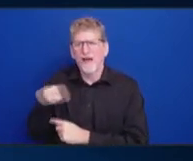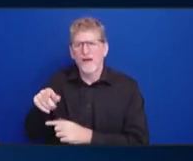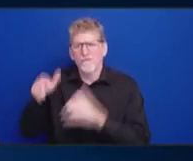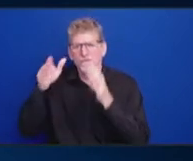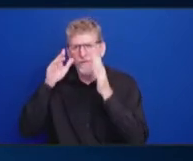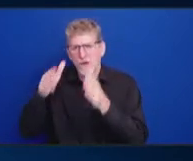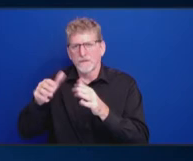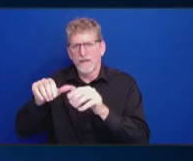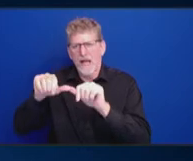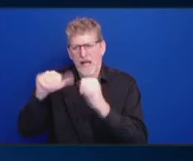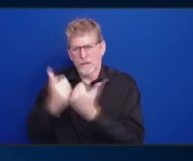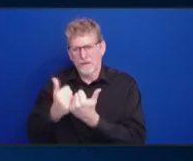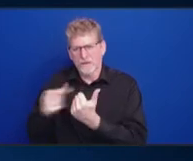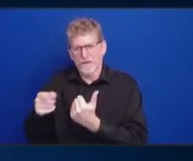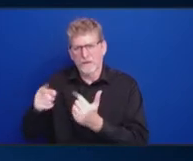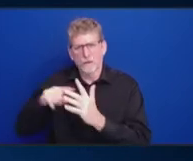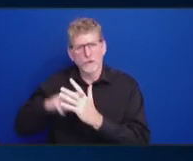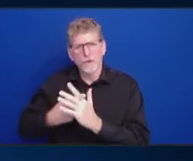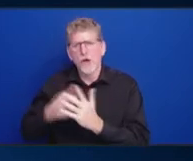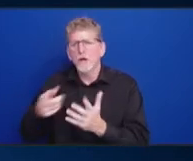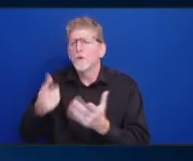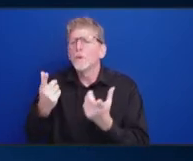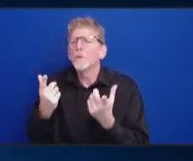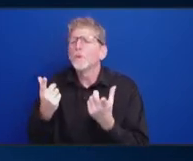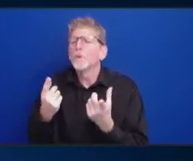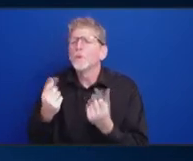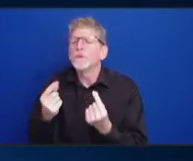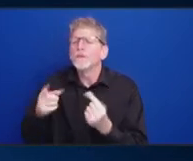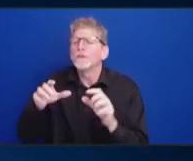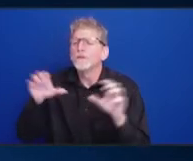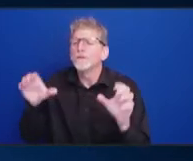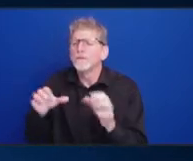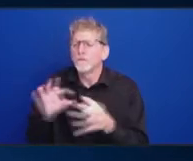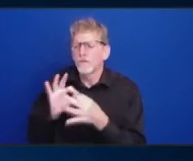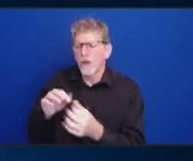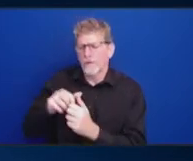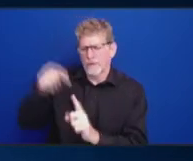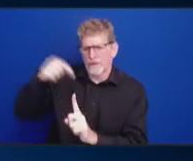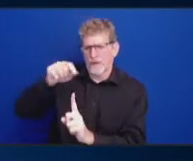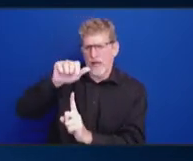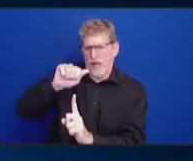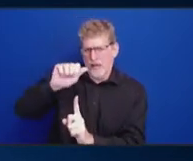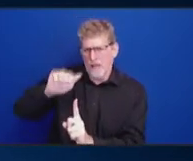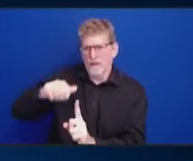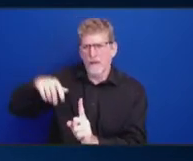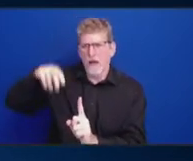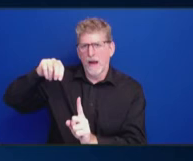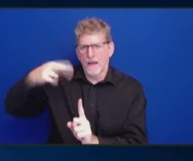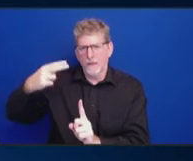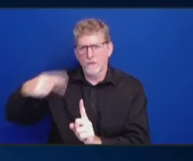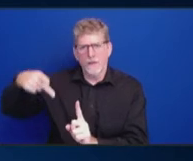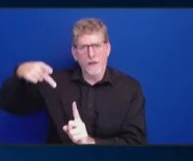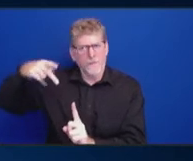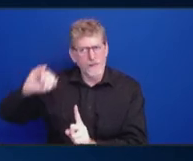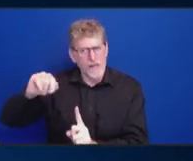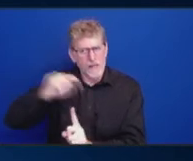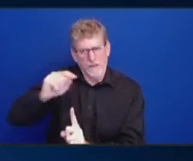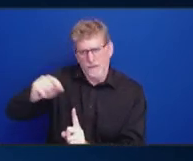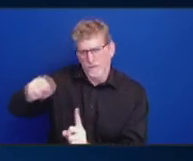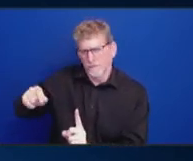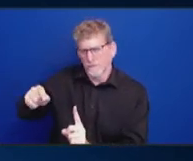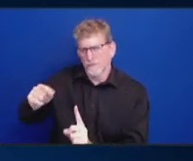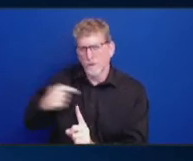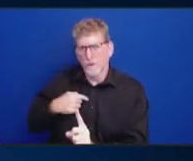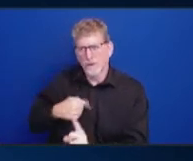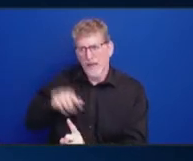what are they doing on AANHPI issues. So, again, even asking the question is important, so please keep that